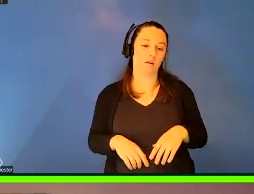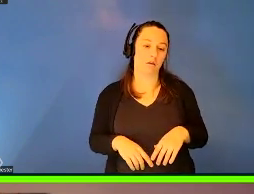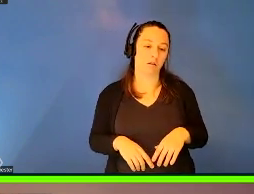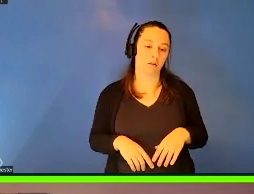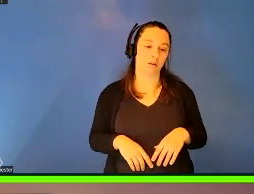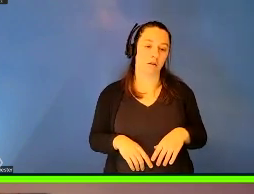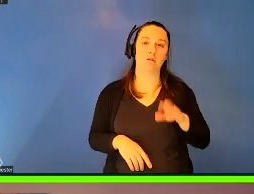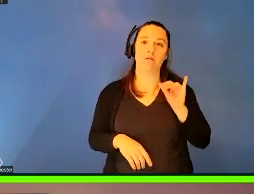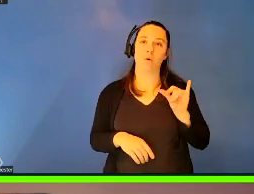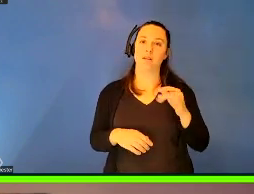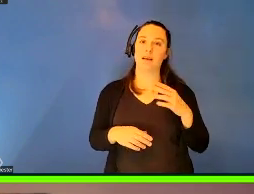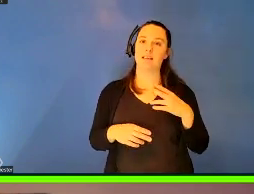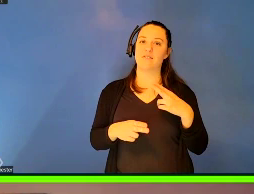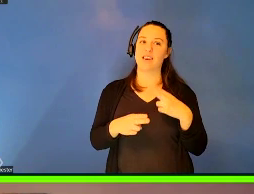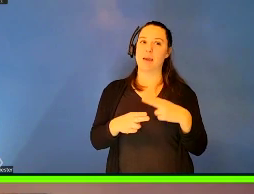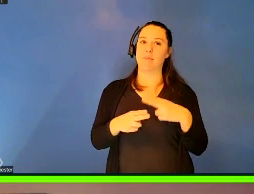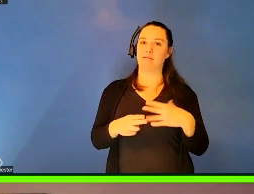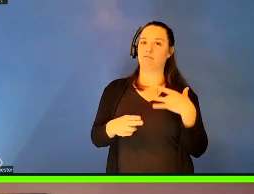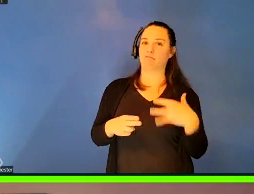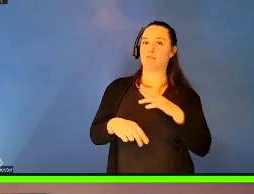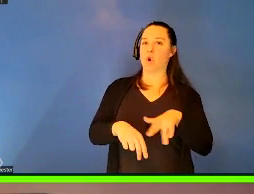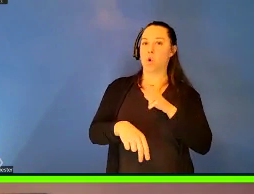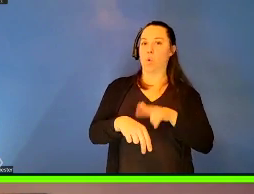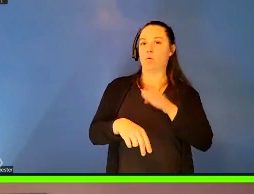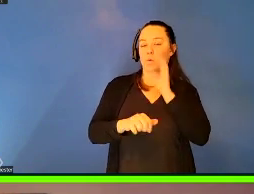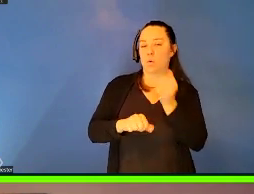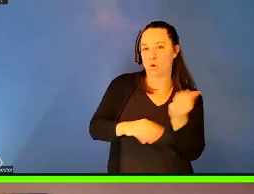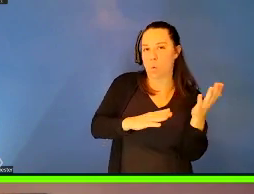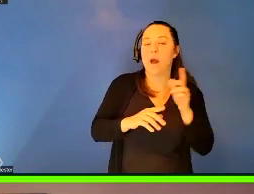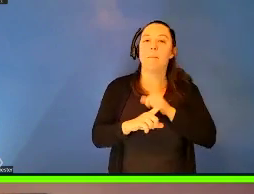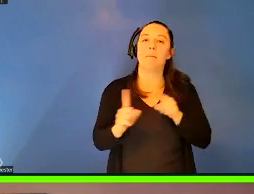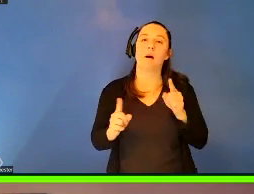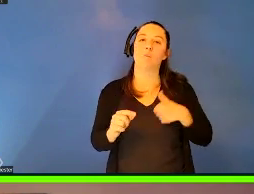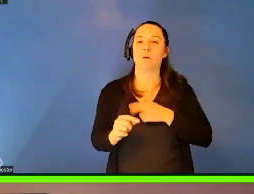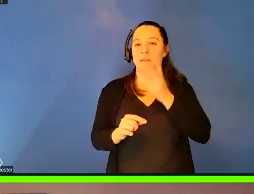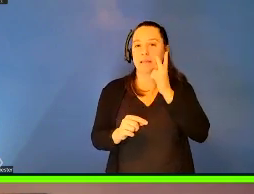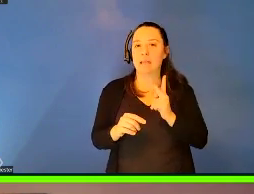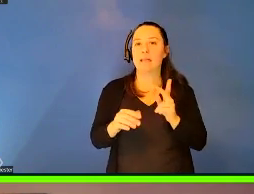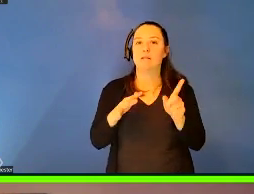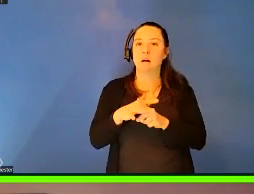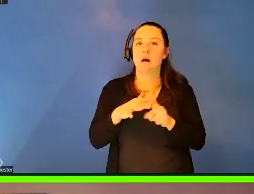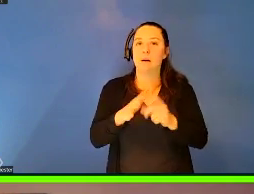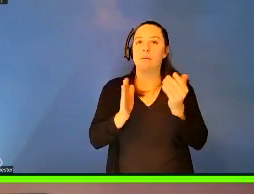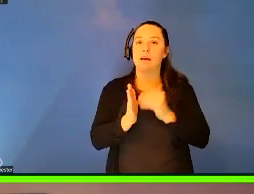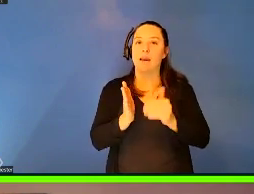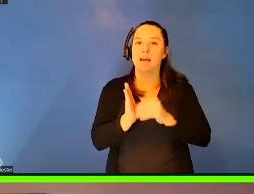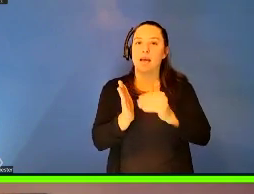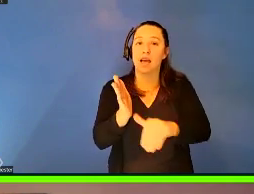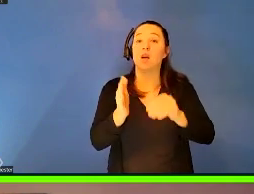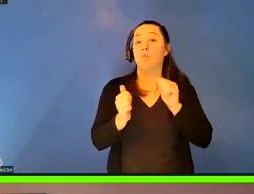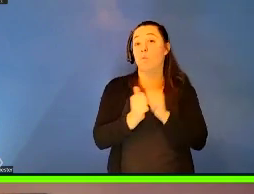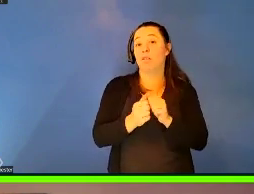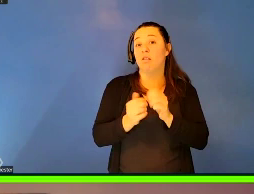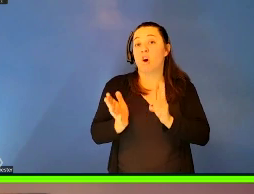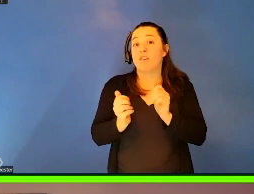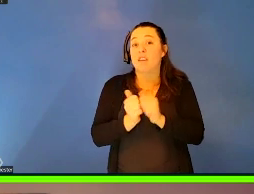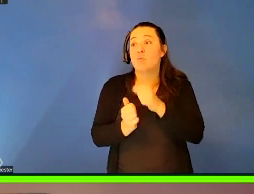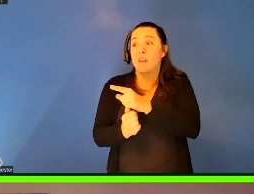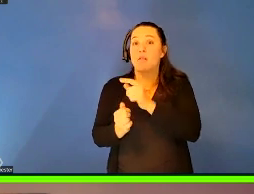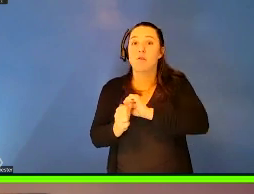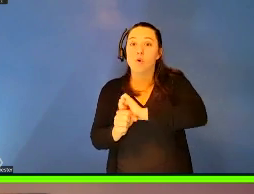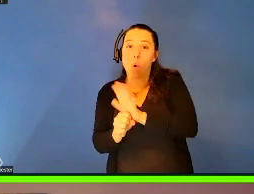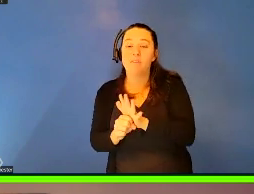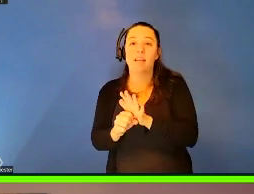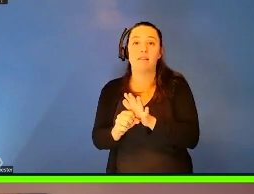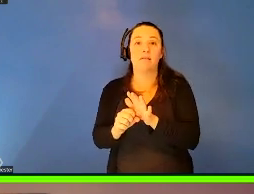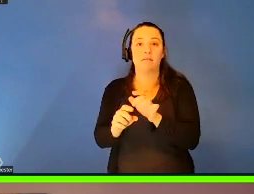you know, going to go away. Um, but we've seen this come up time again, time again with the, with conversations about COVID variants, which makes it very